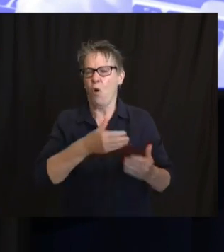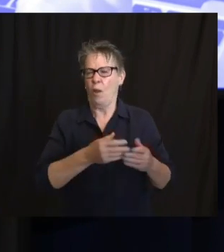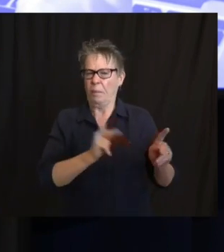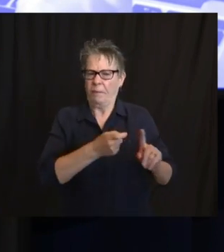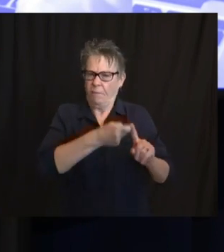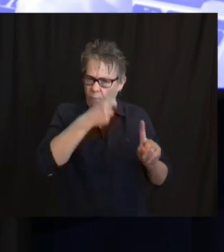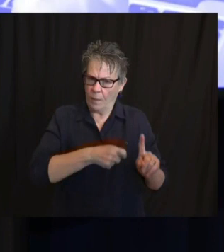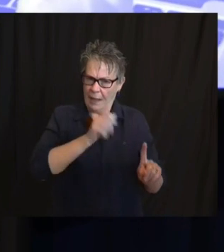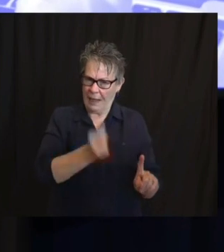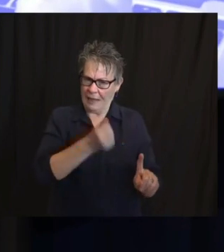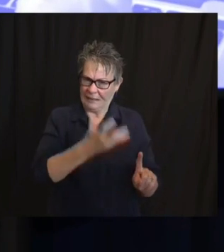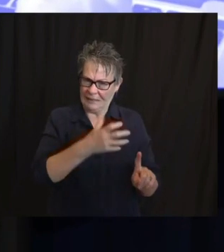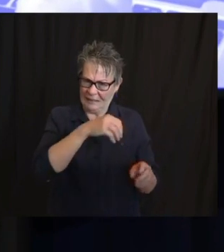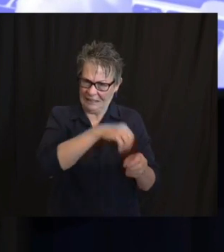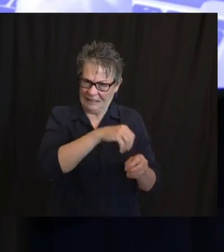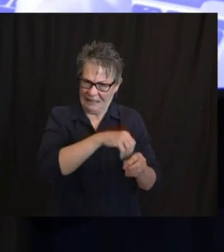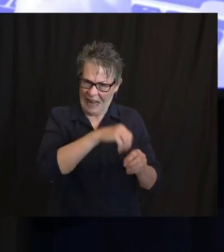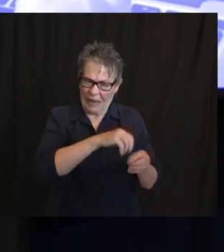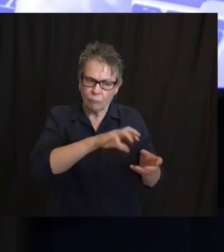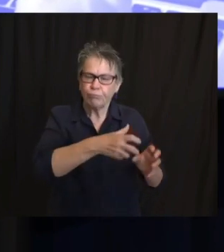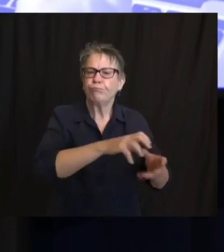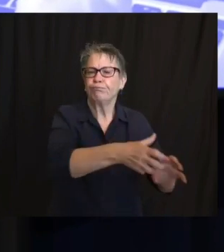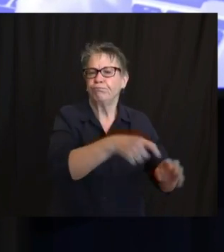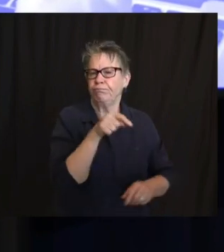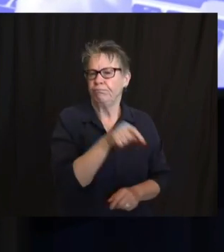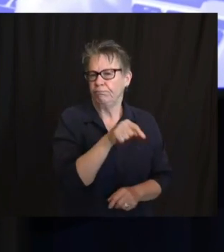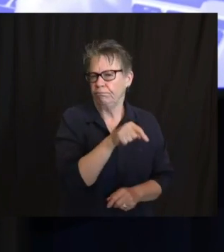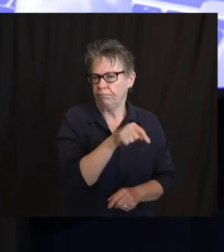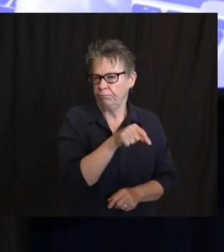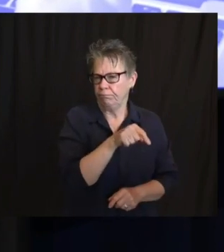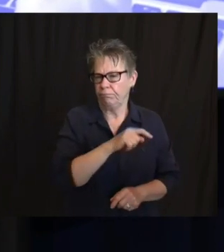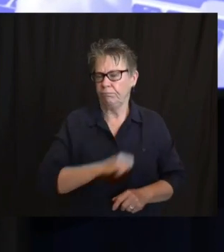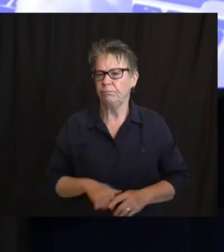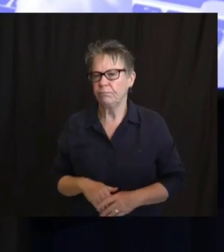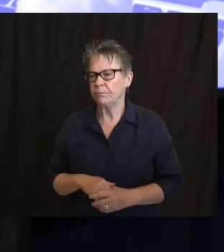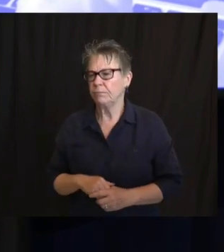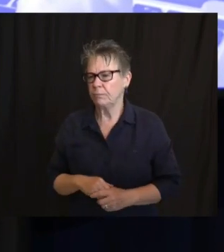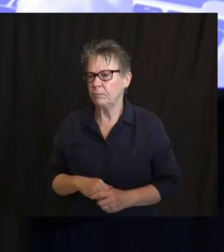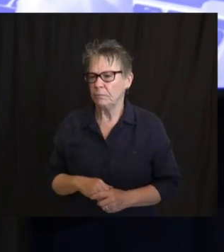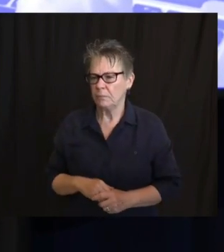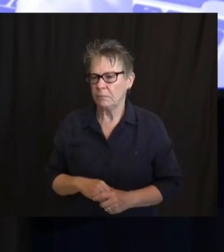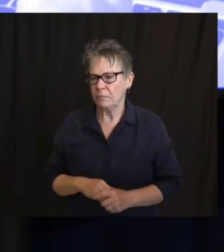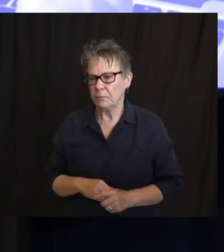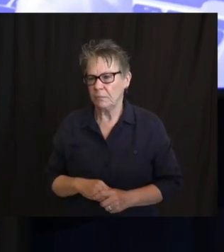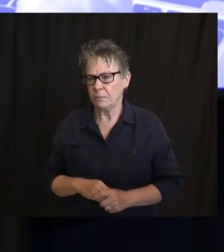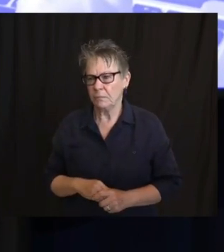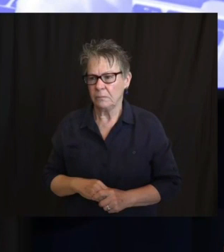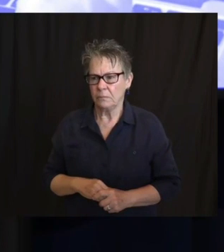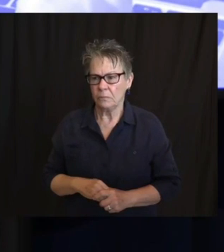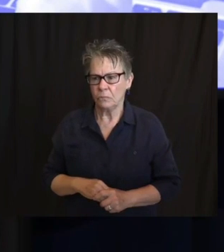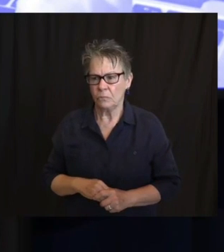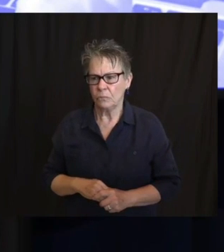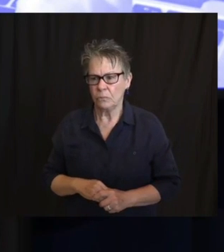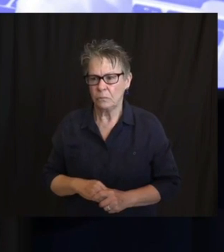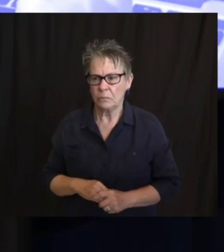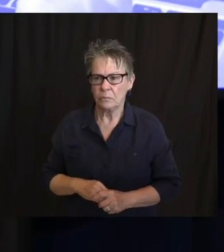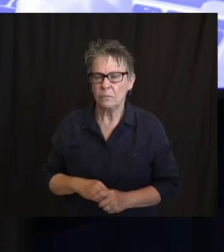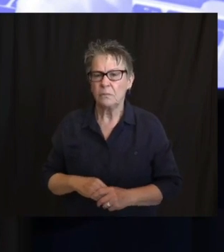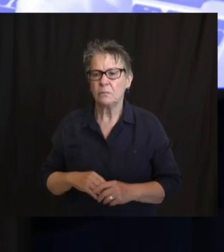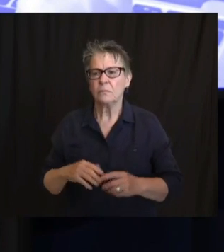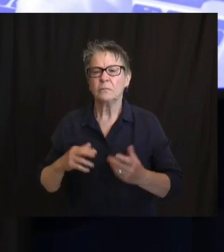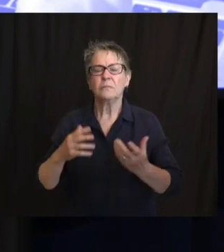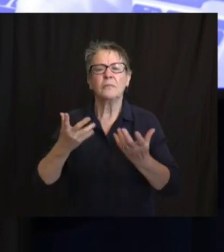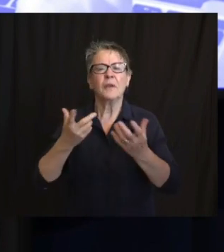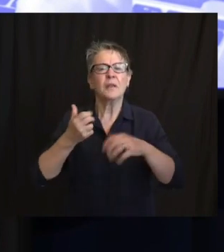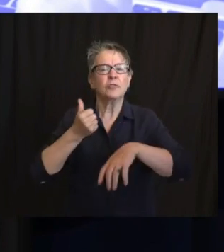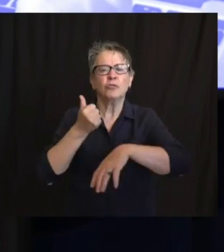Elise. And as far as the charges range from criminal mischief to, I think that was